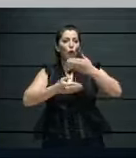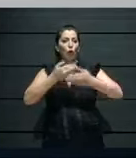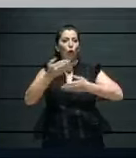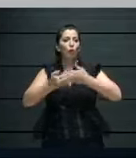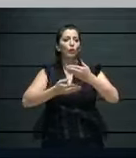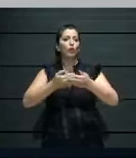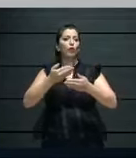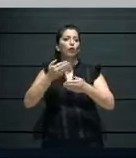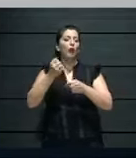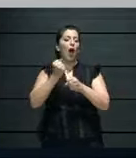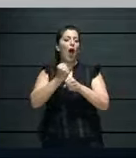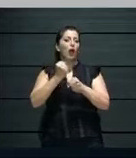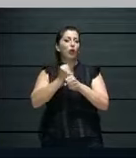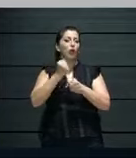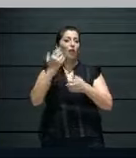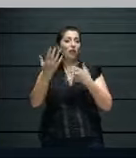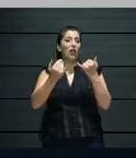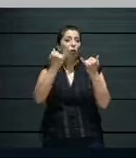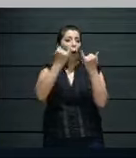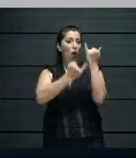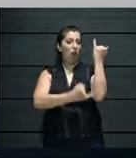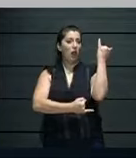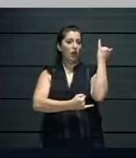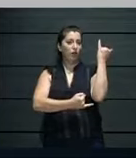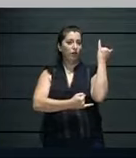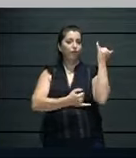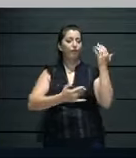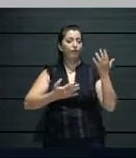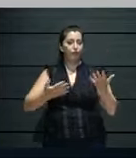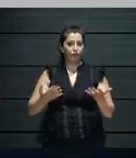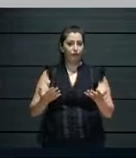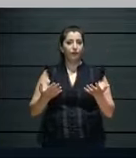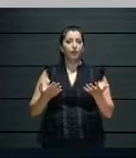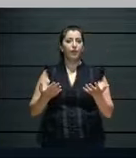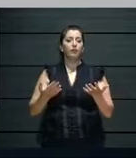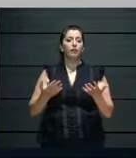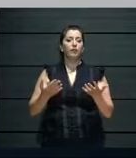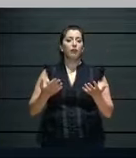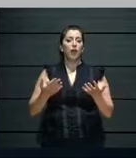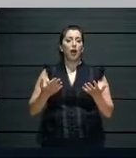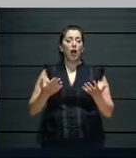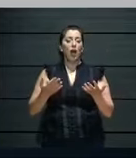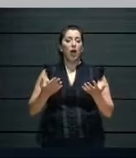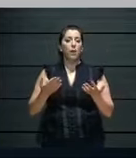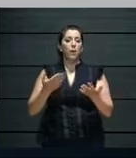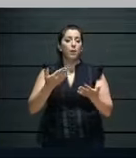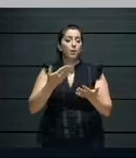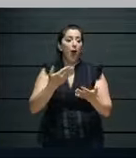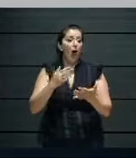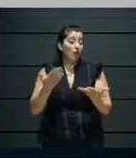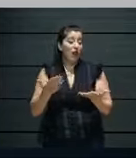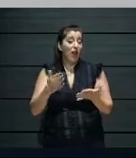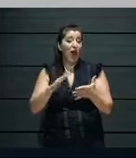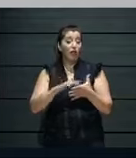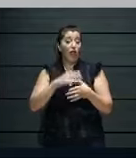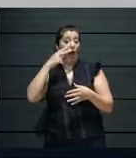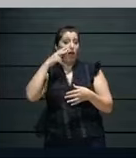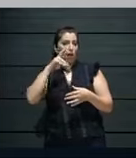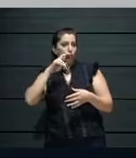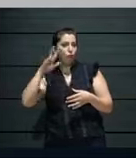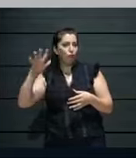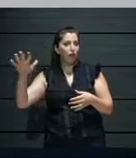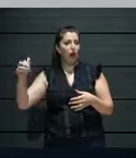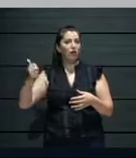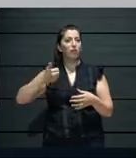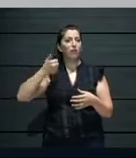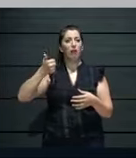part of, of the, of our festivals. And because in this way we, we have results and, um, we, we know